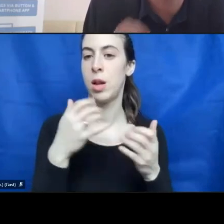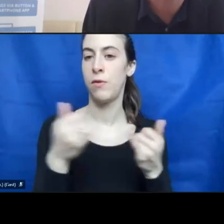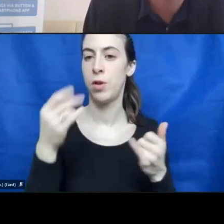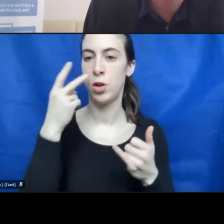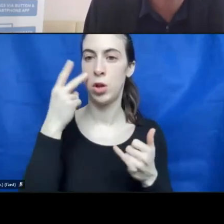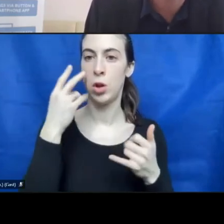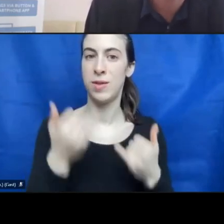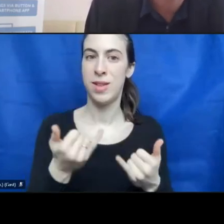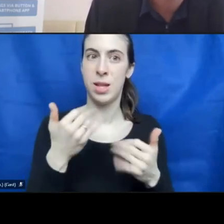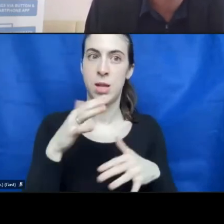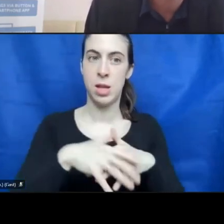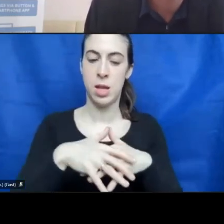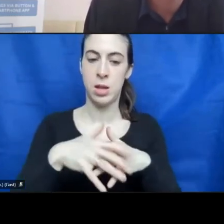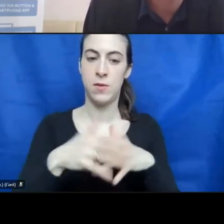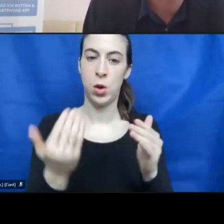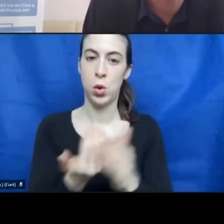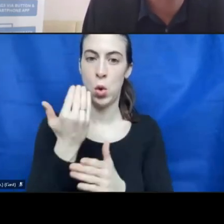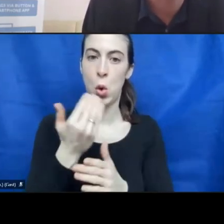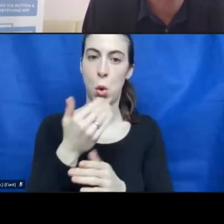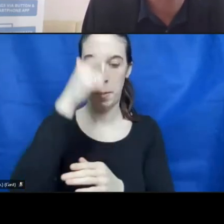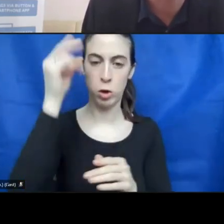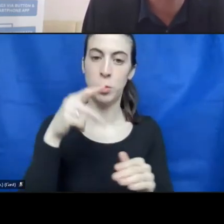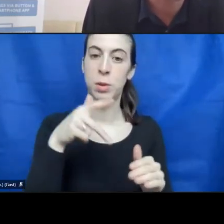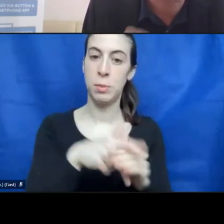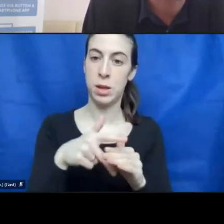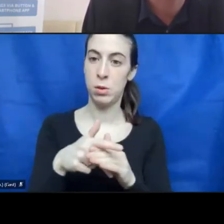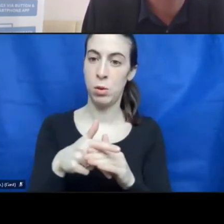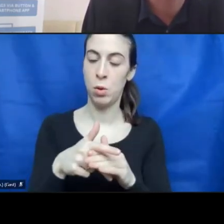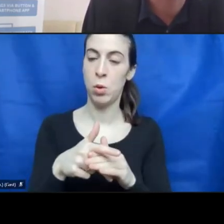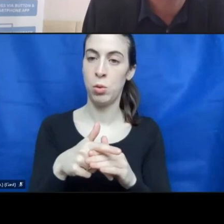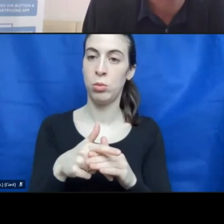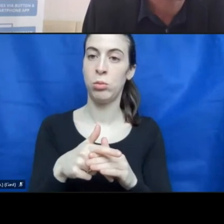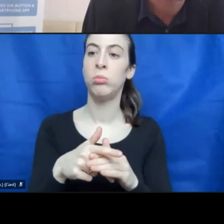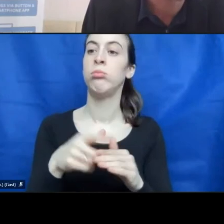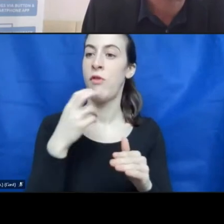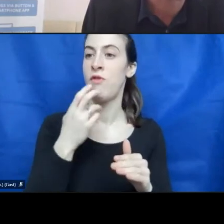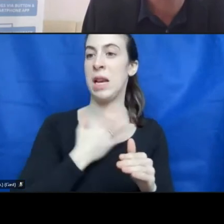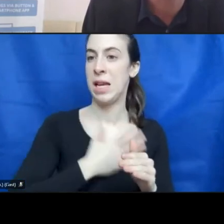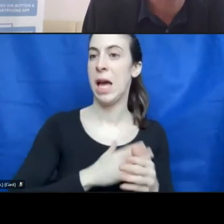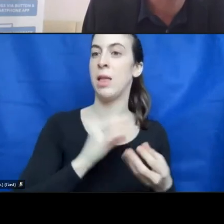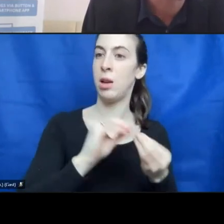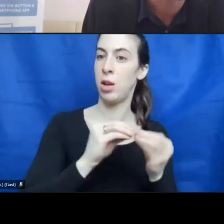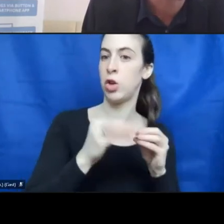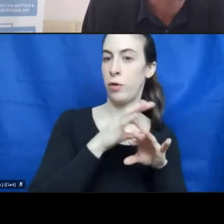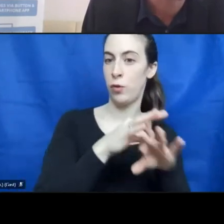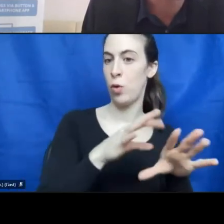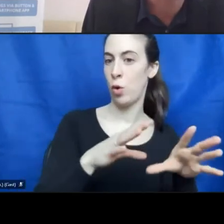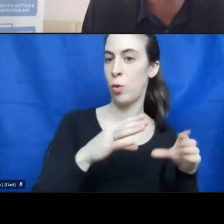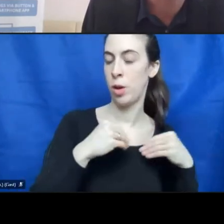new network for people with disabilities who want to become an entrepreneur is at the moment.